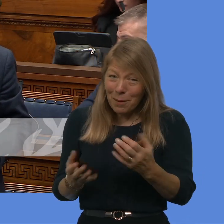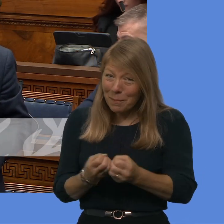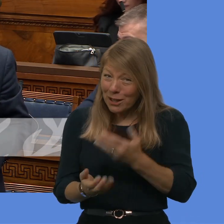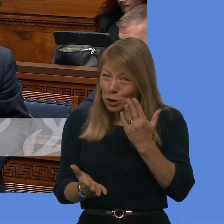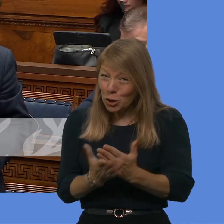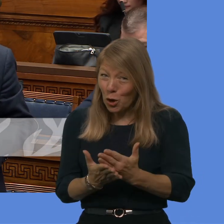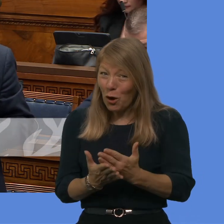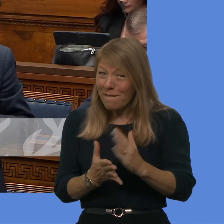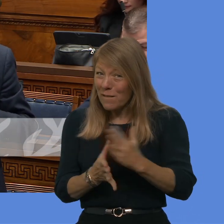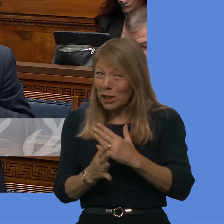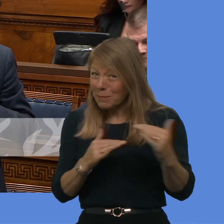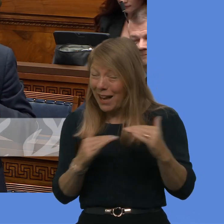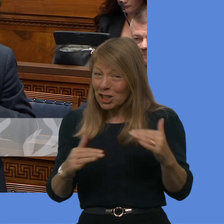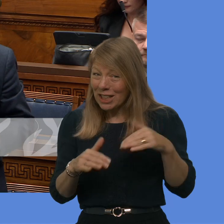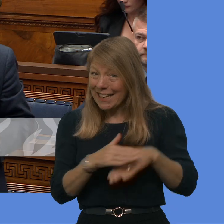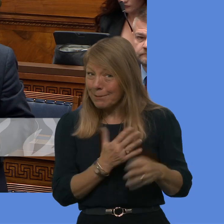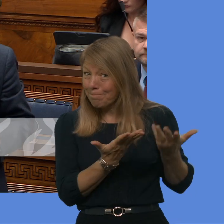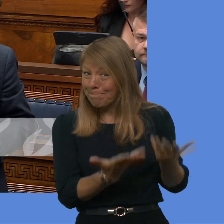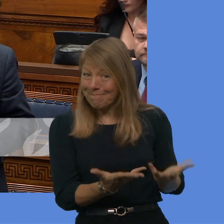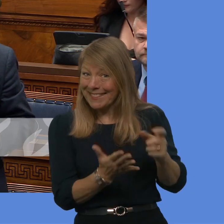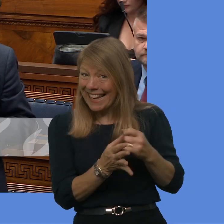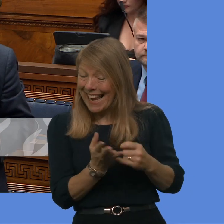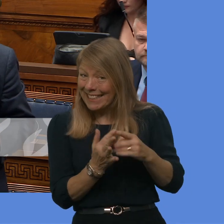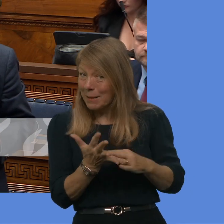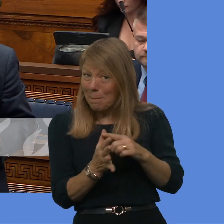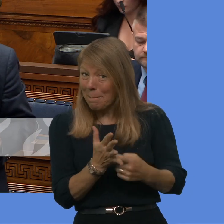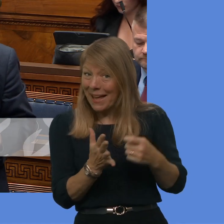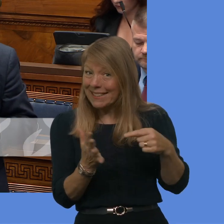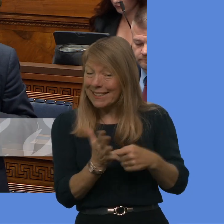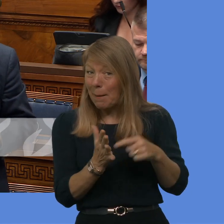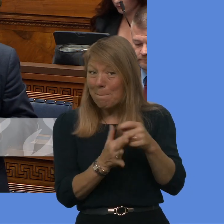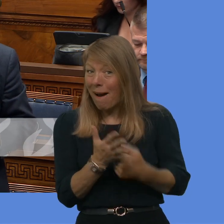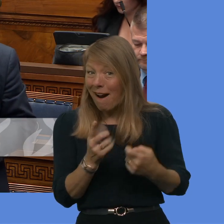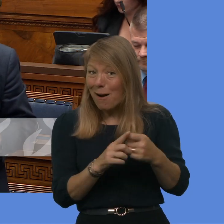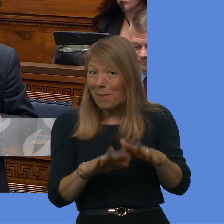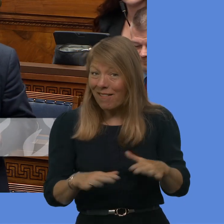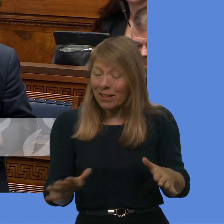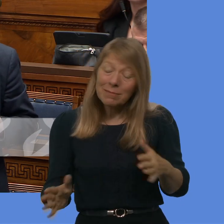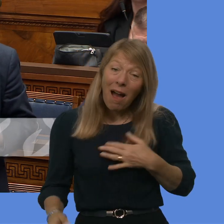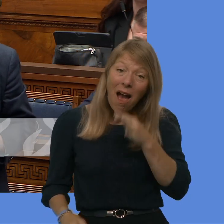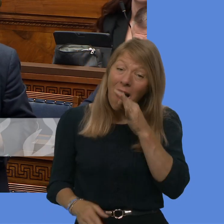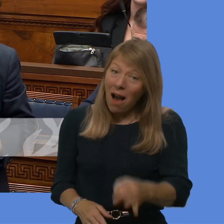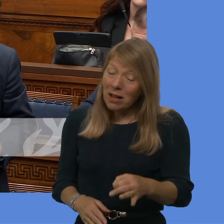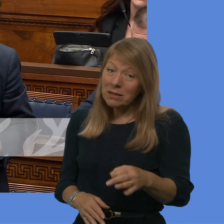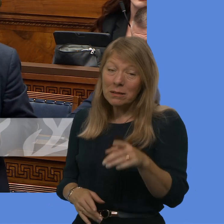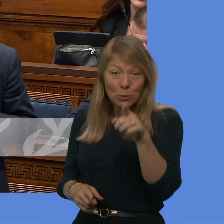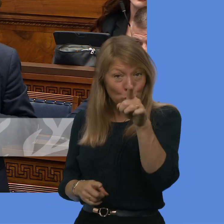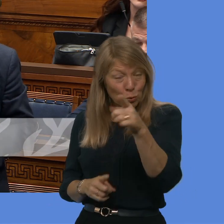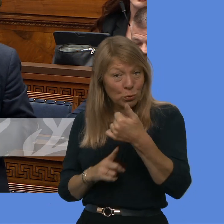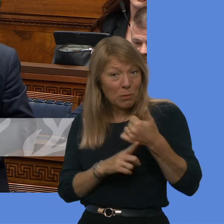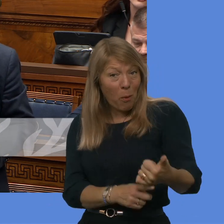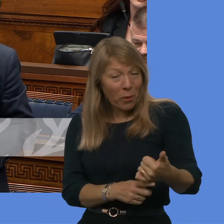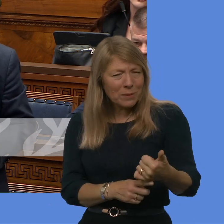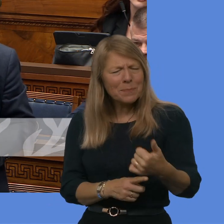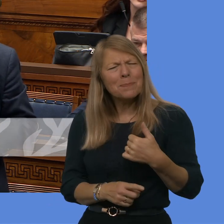in Belfast? Can I ask whether you support that happening, but more importantly, what specific conversations have you and the First Minister had with the